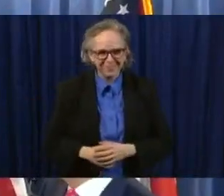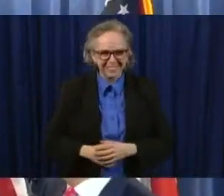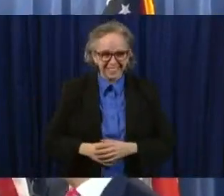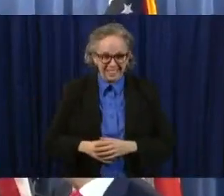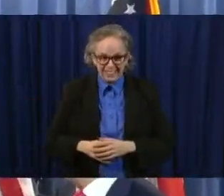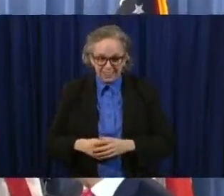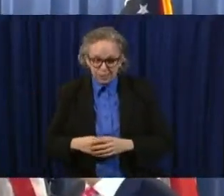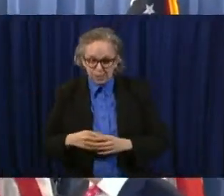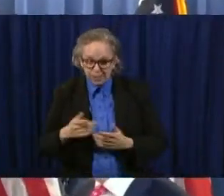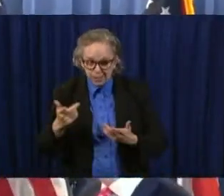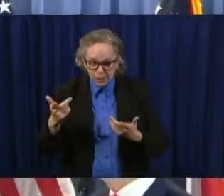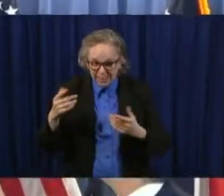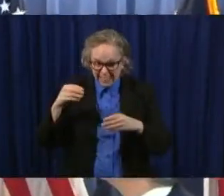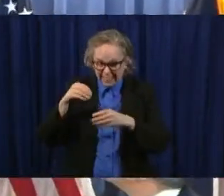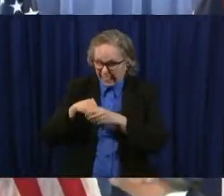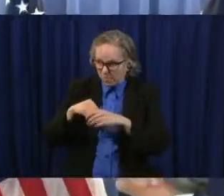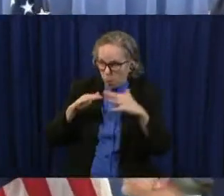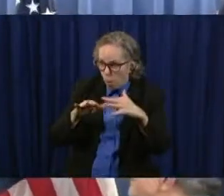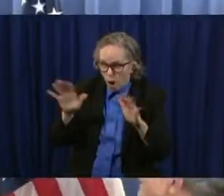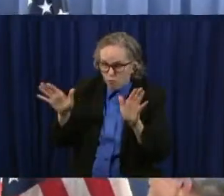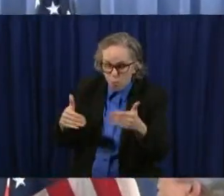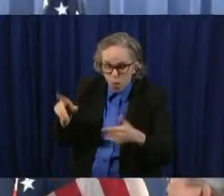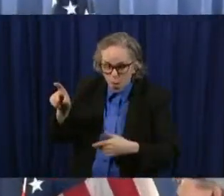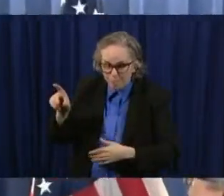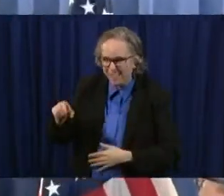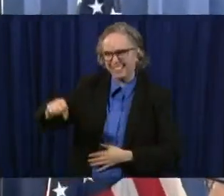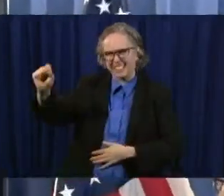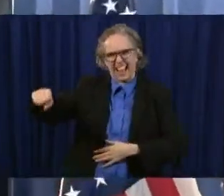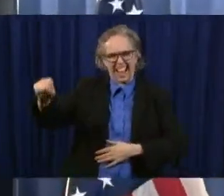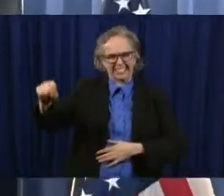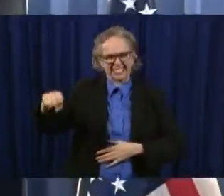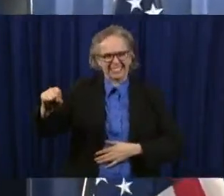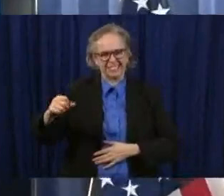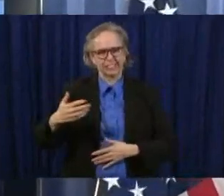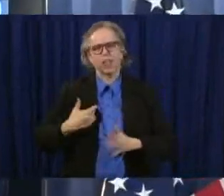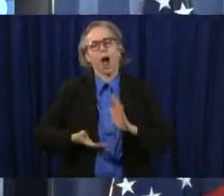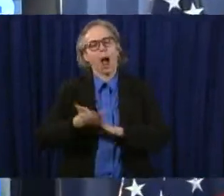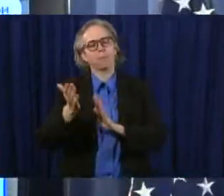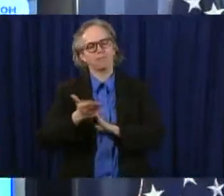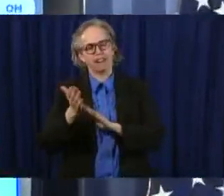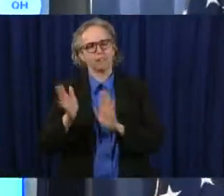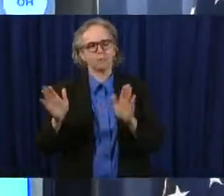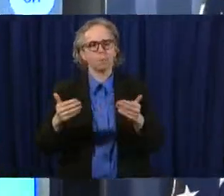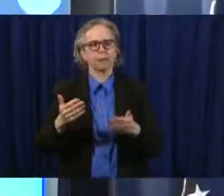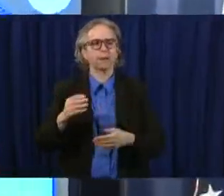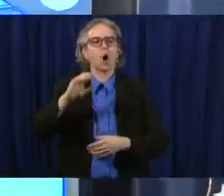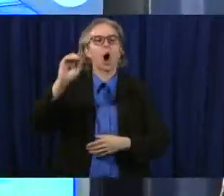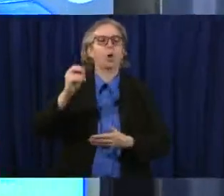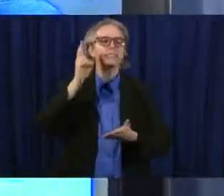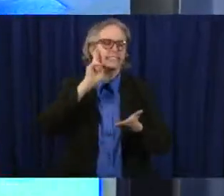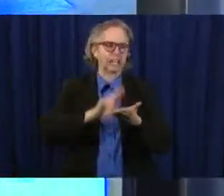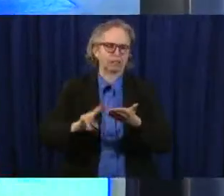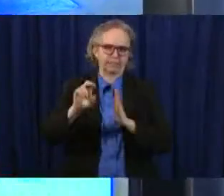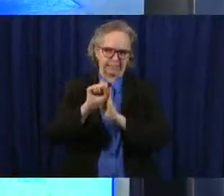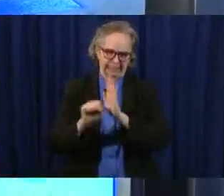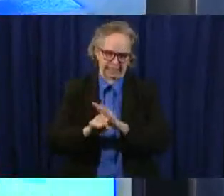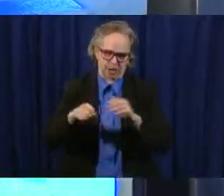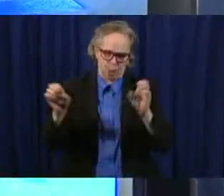war room there we are we're here at the operations room at the ohio secretary of state's office of course today is the culmination